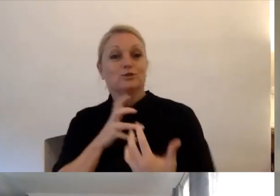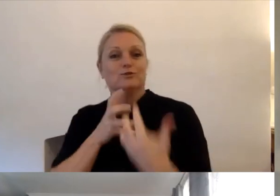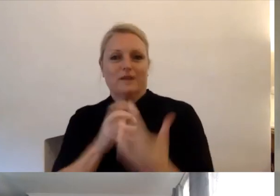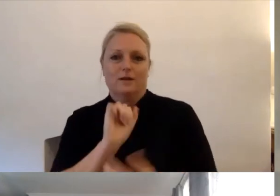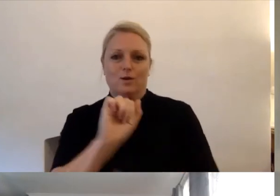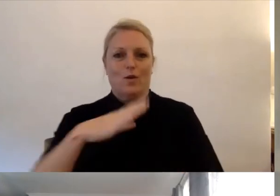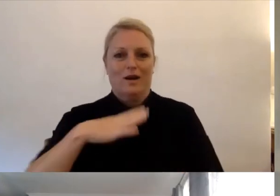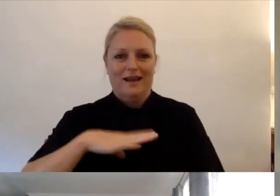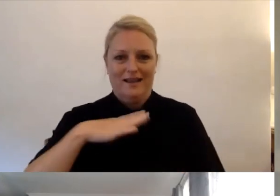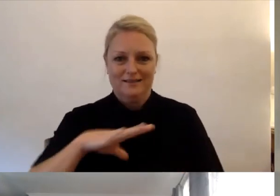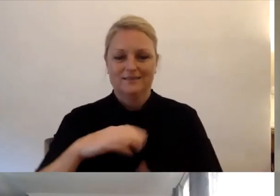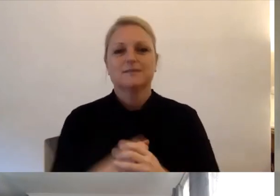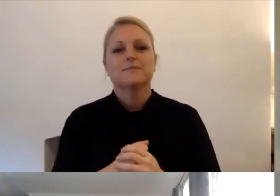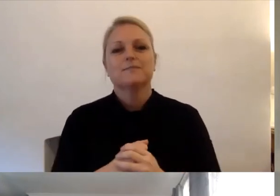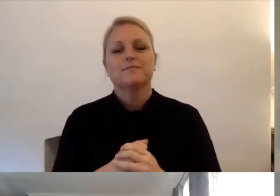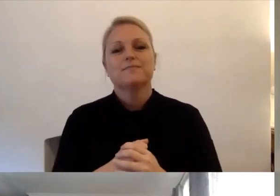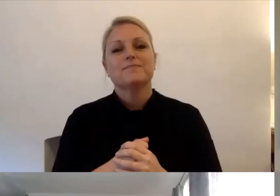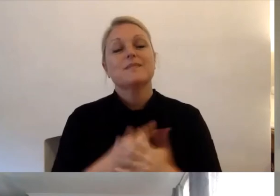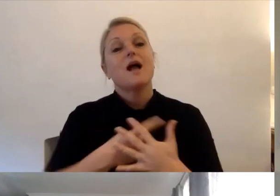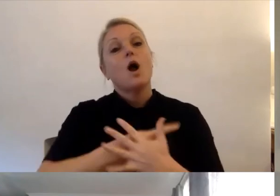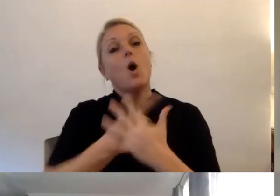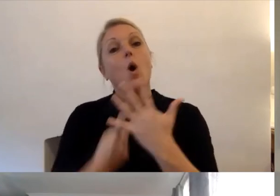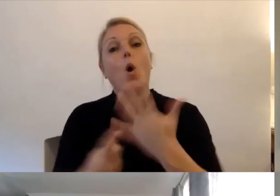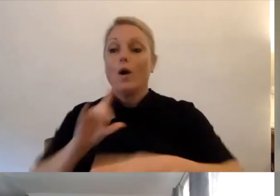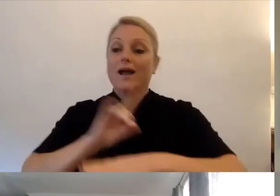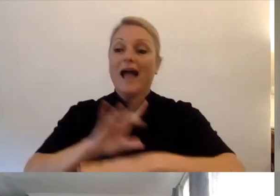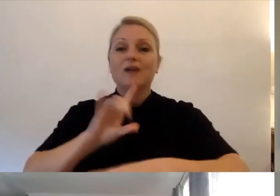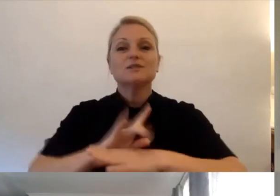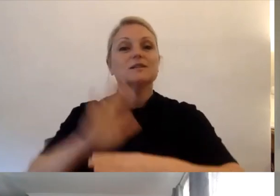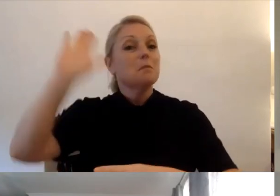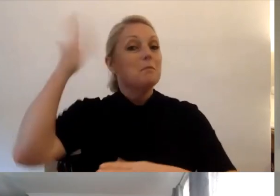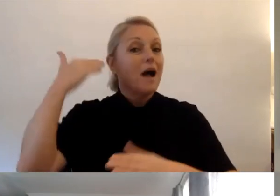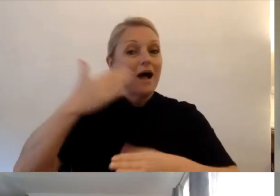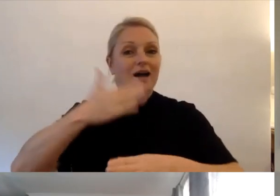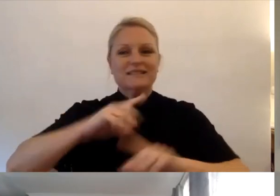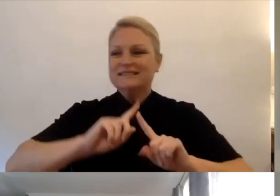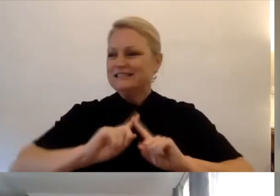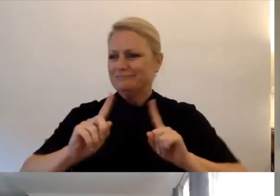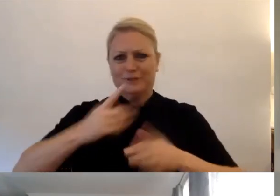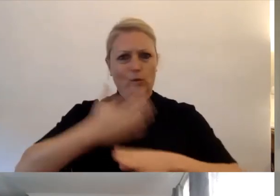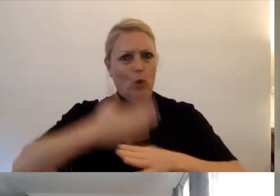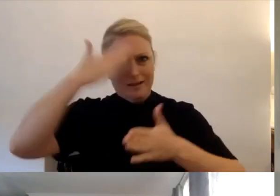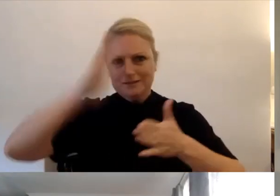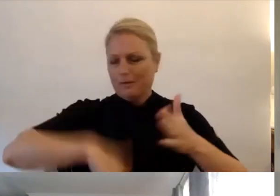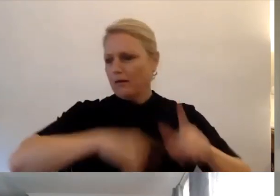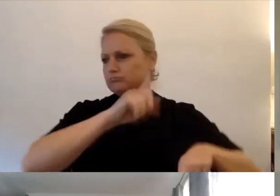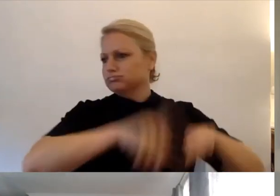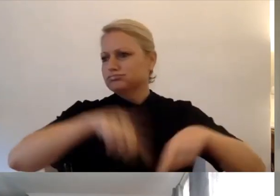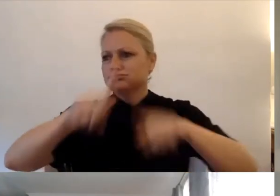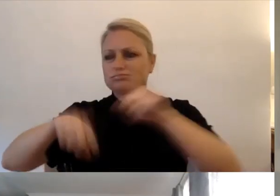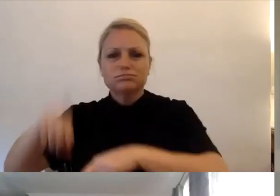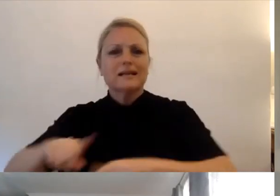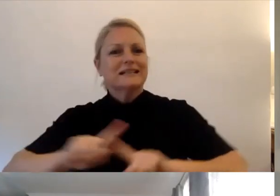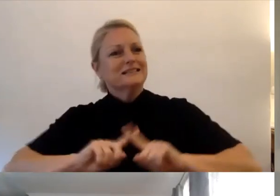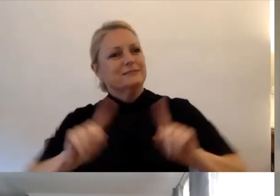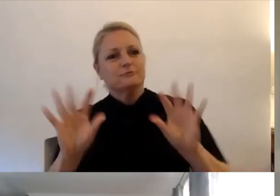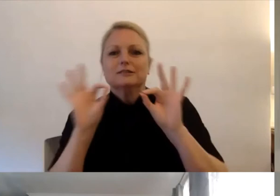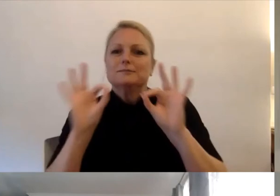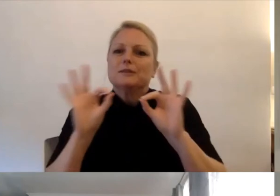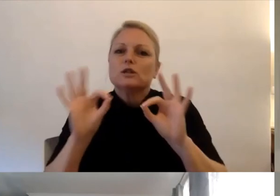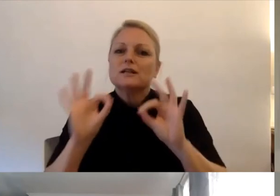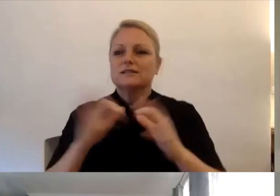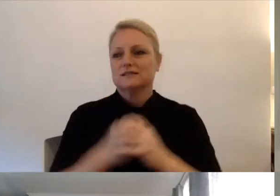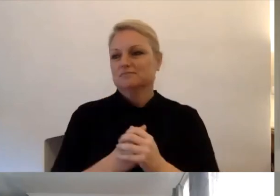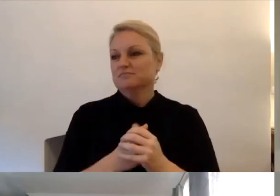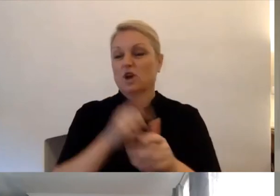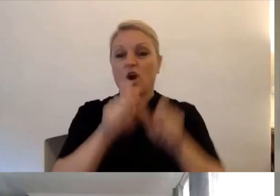All of our counsellors have come with different work experience and they all specialise in different areas of working with clients with